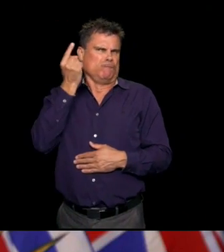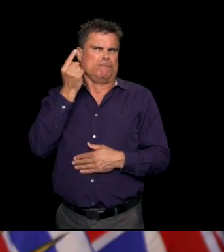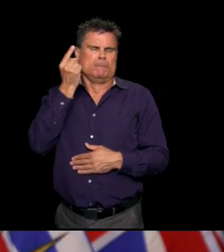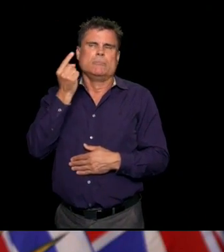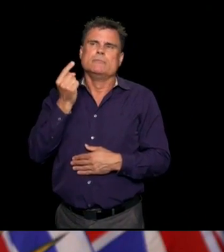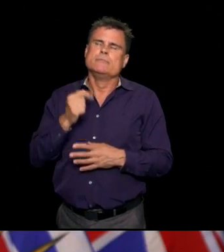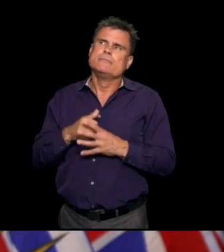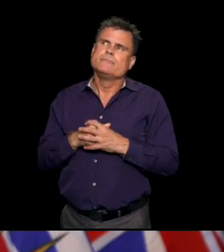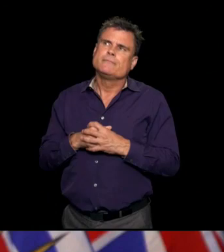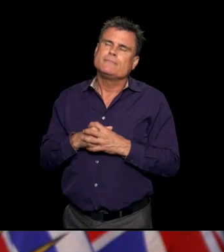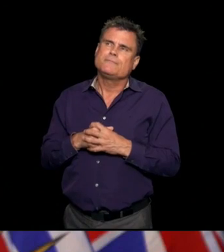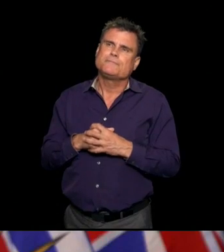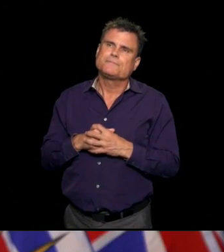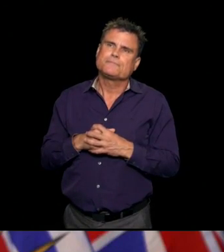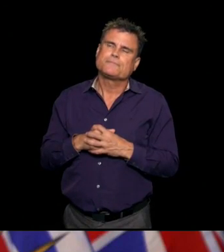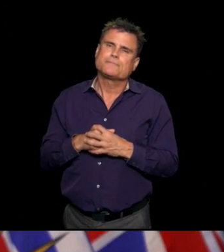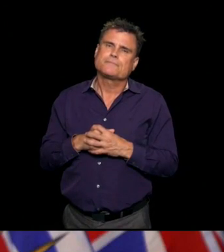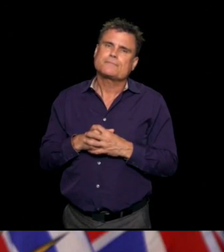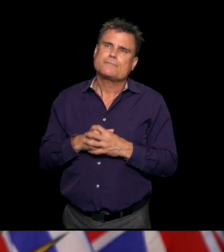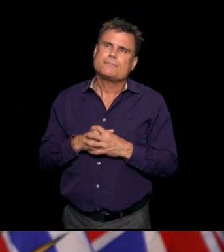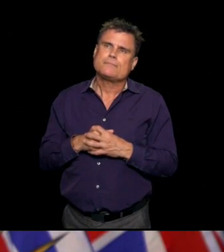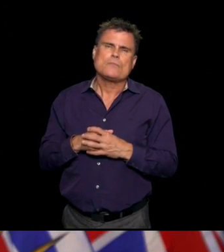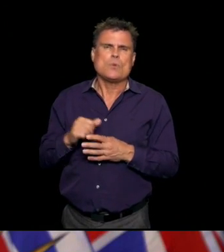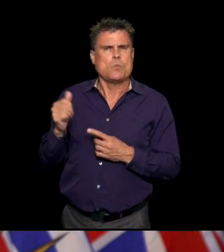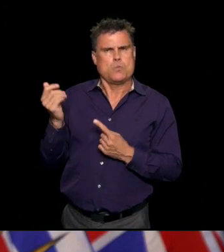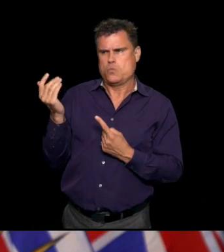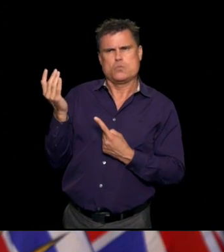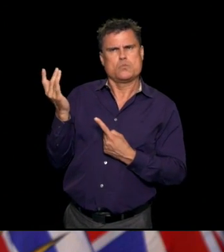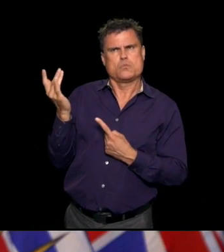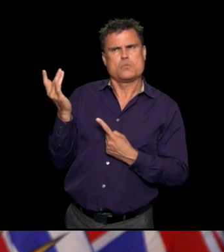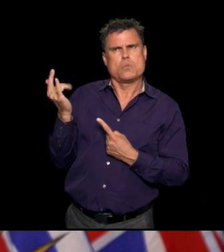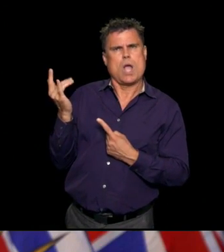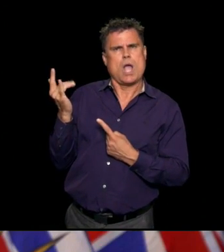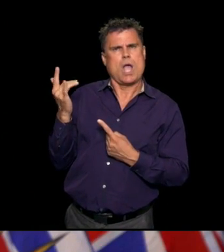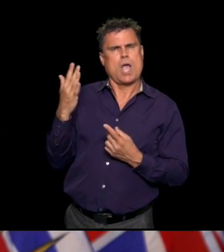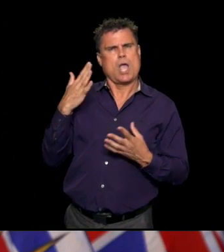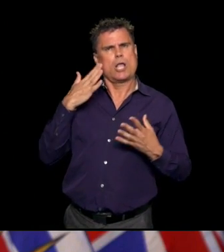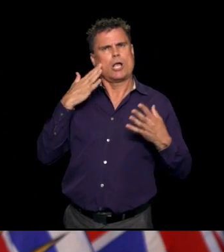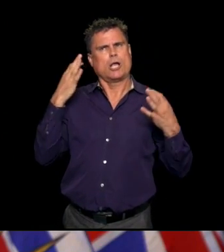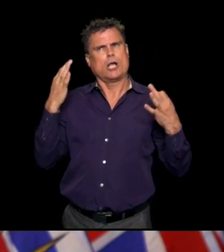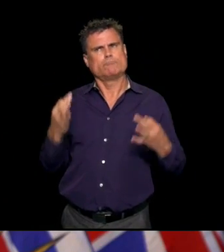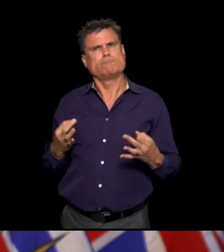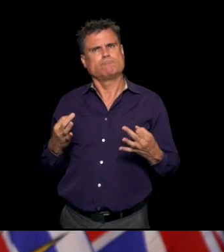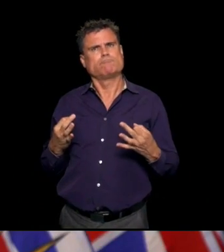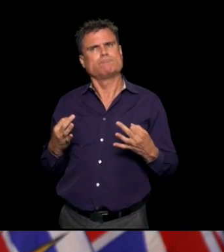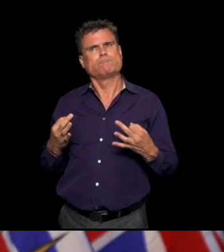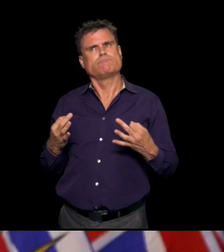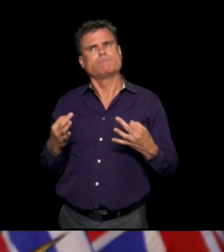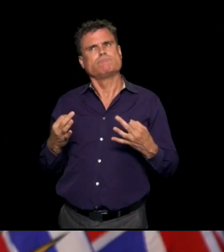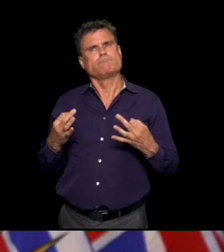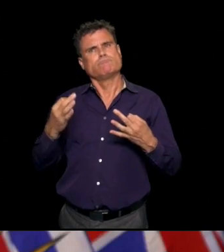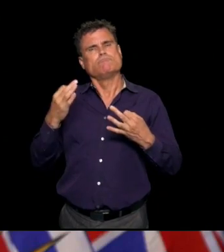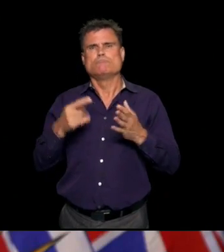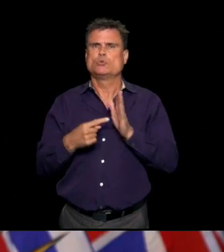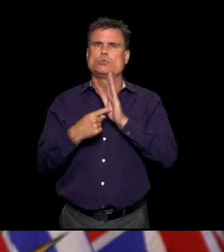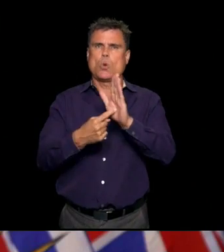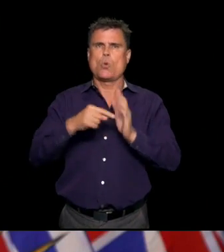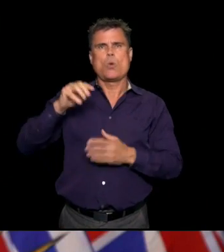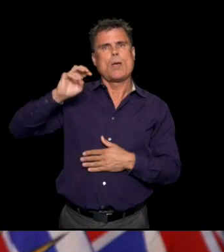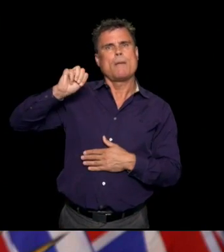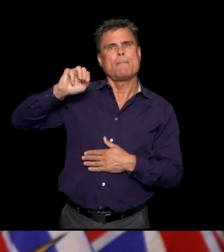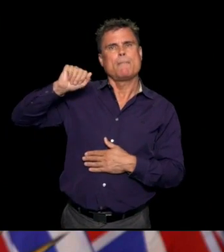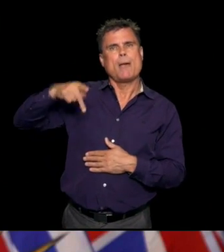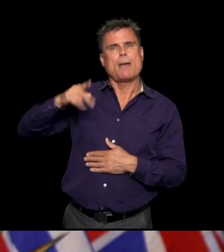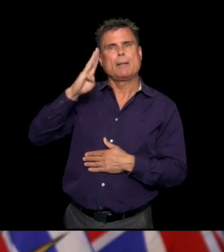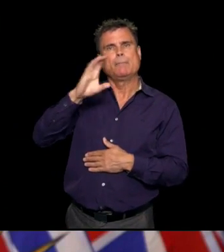Hello. I'm wondering why the change with reporting on health service delivery areas. A few months